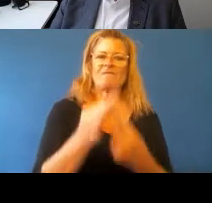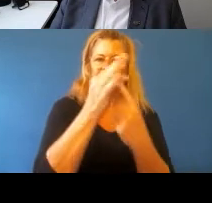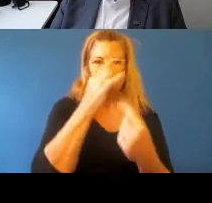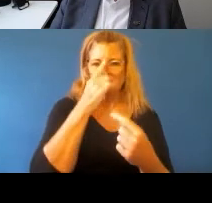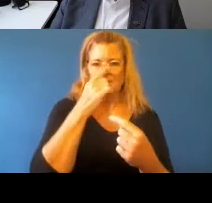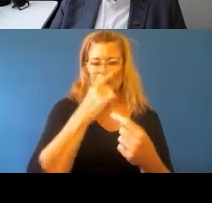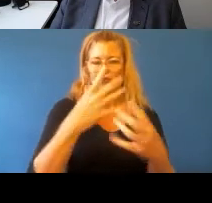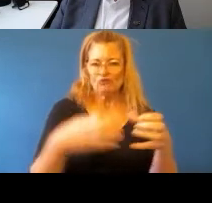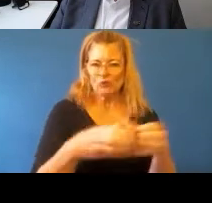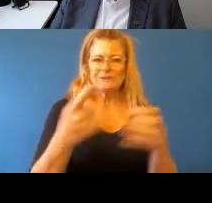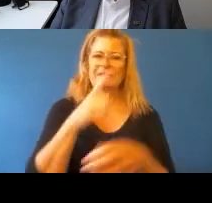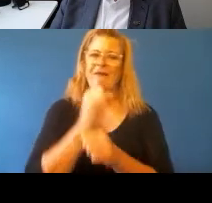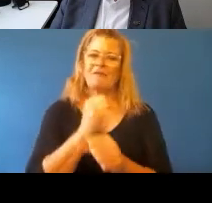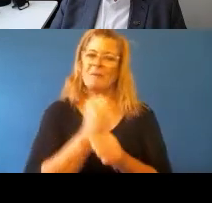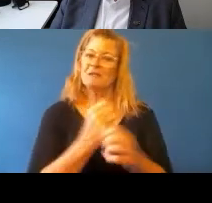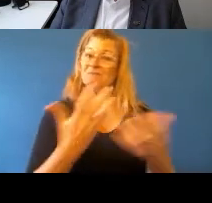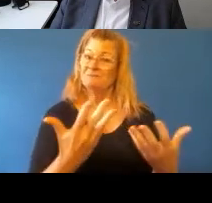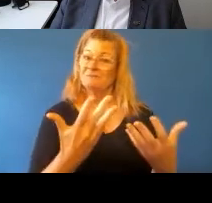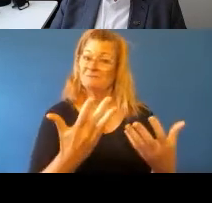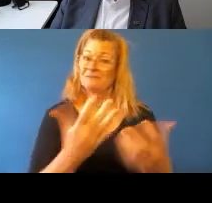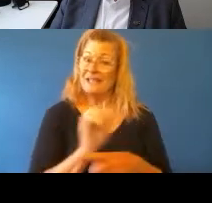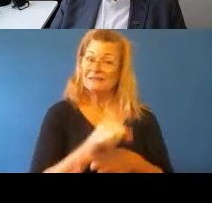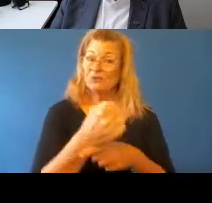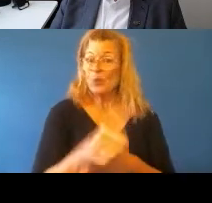space? And what are they achieving, Erin?